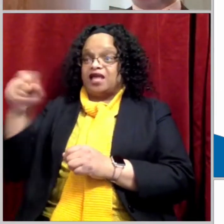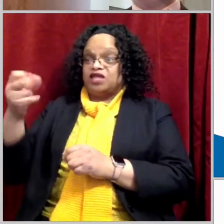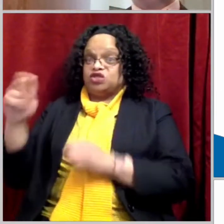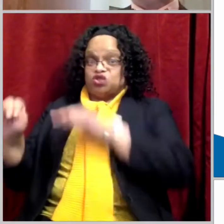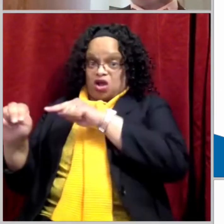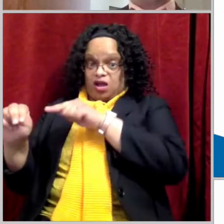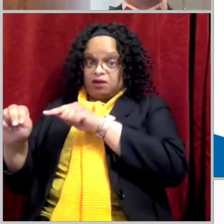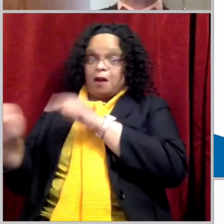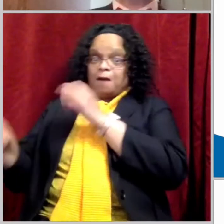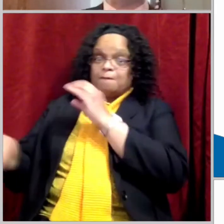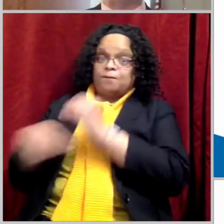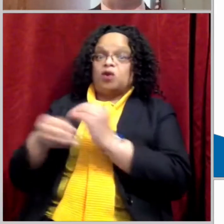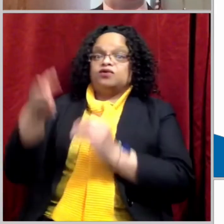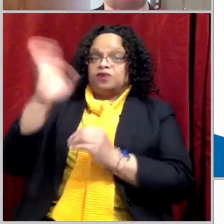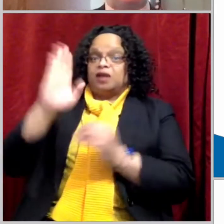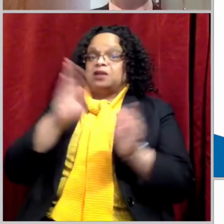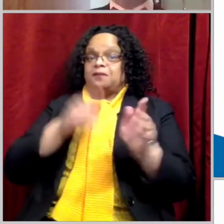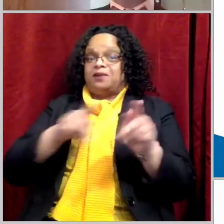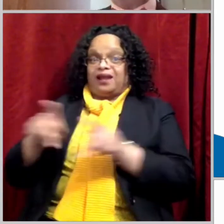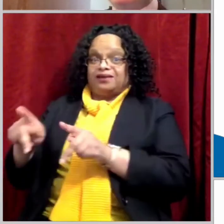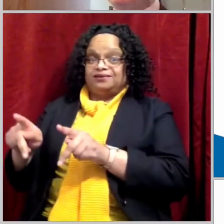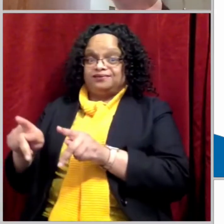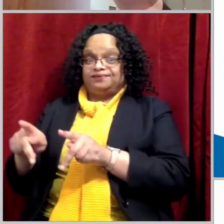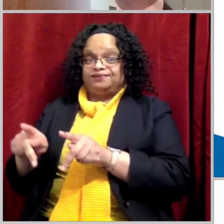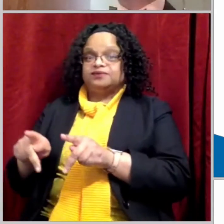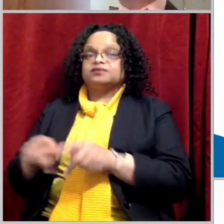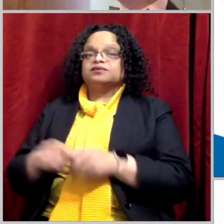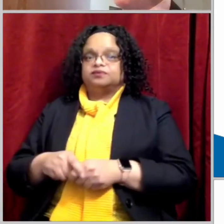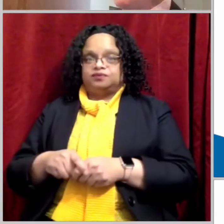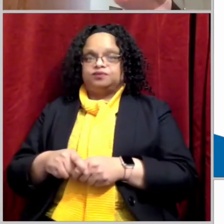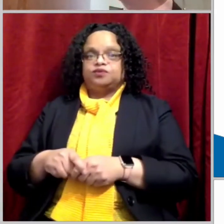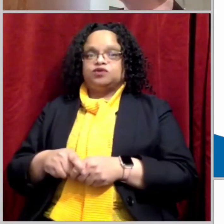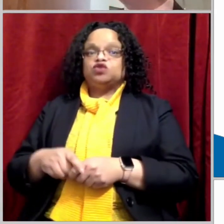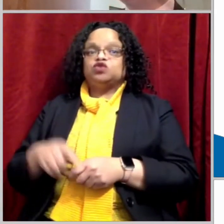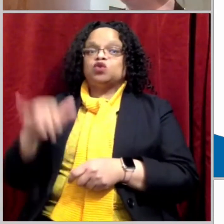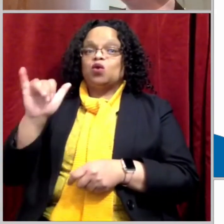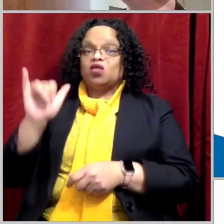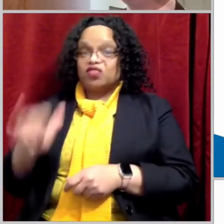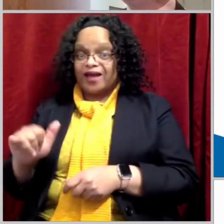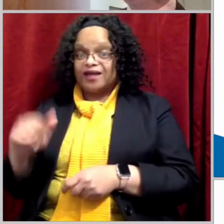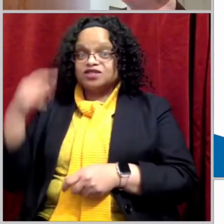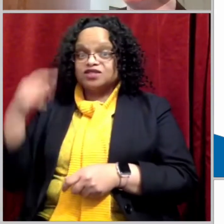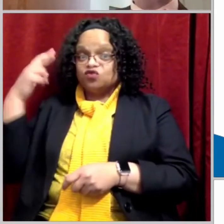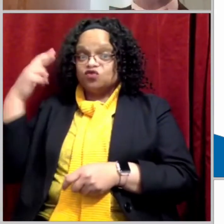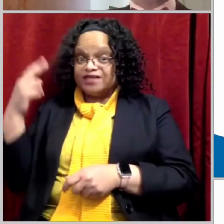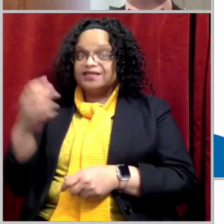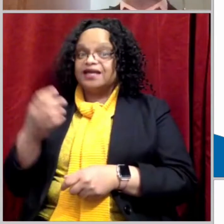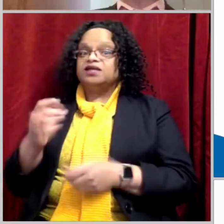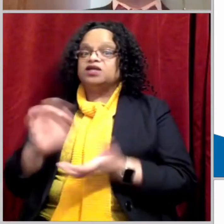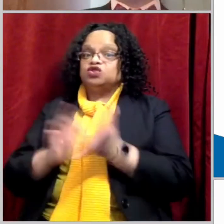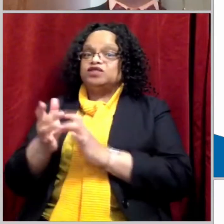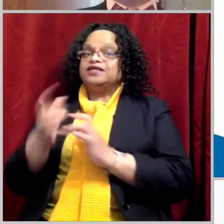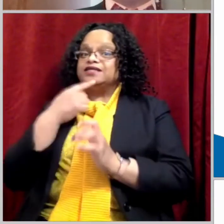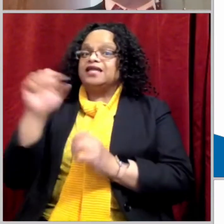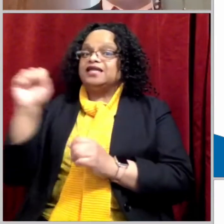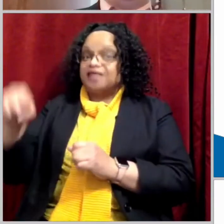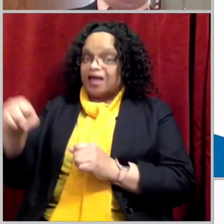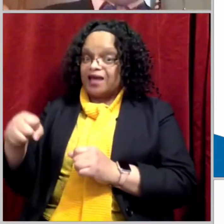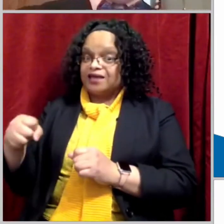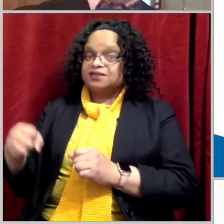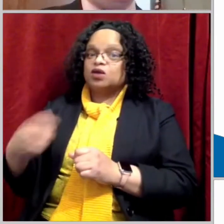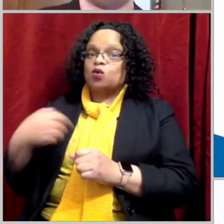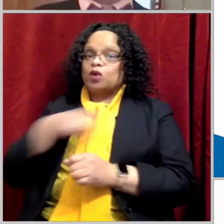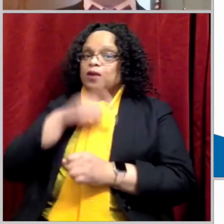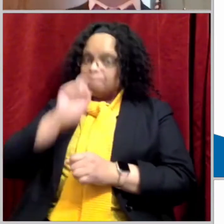God's plan. And that's why he said to John, this is what we must do. And even though Jesus may not have